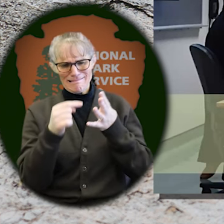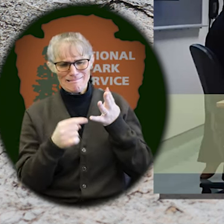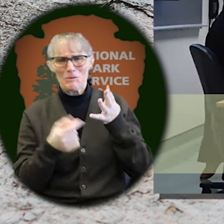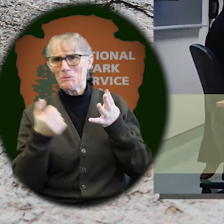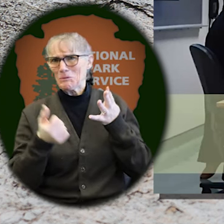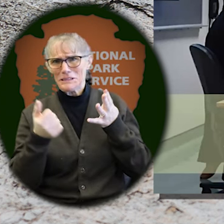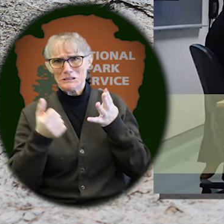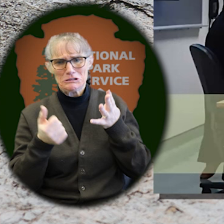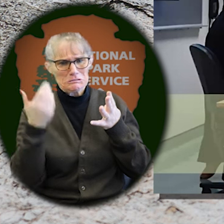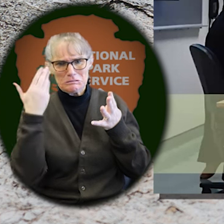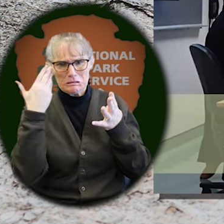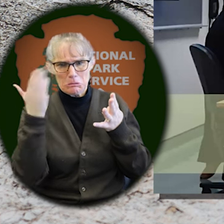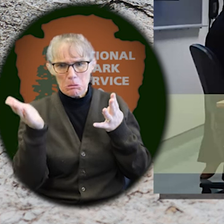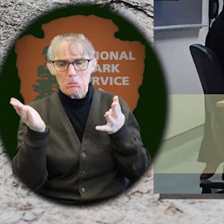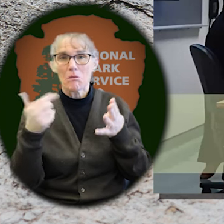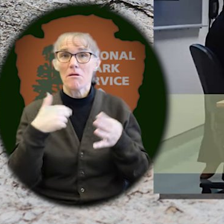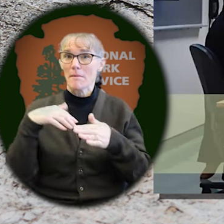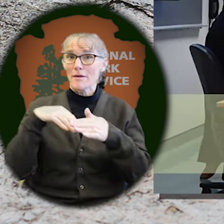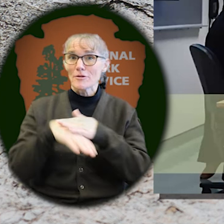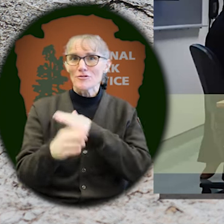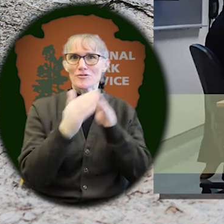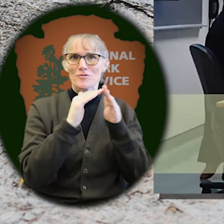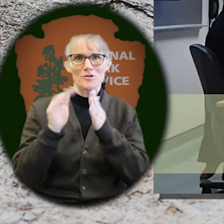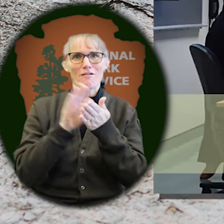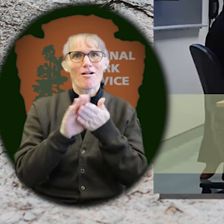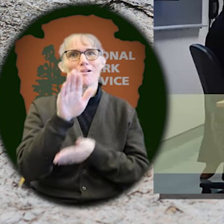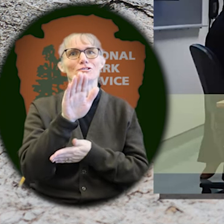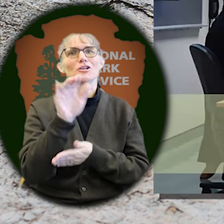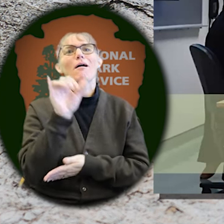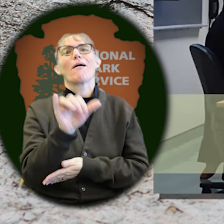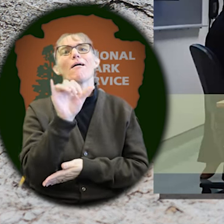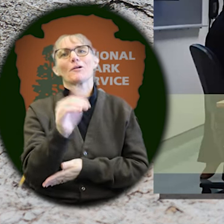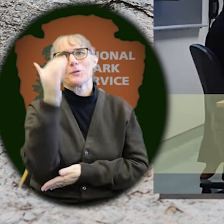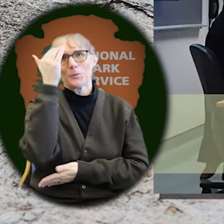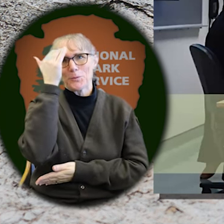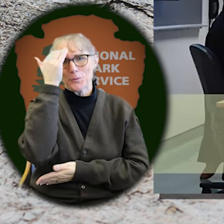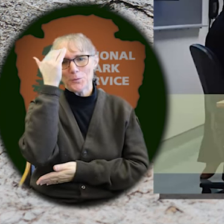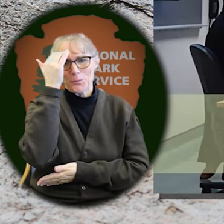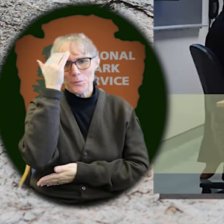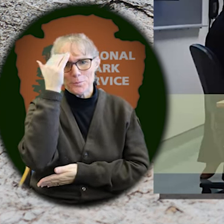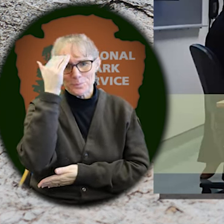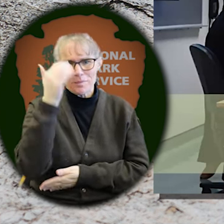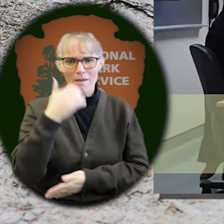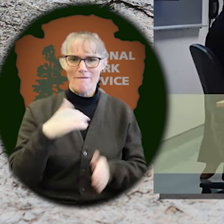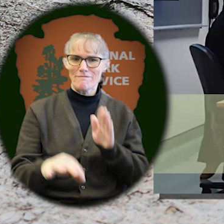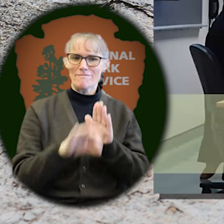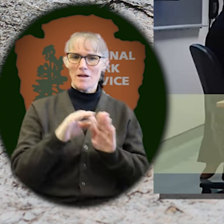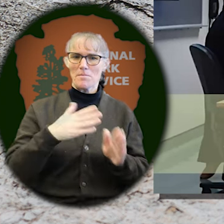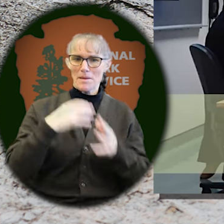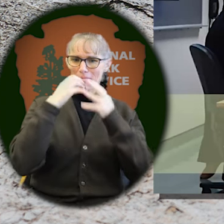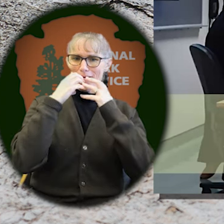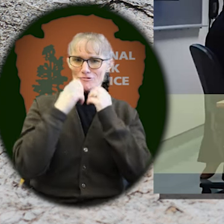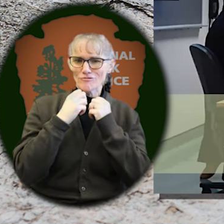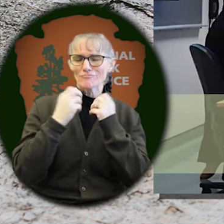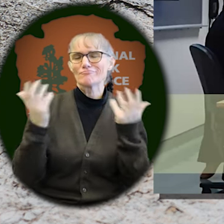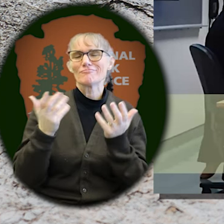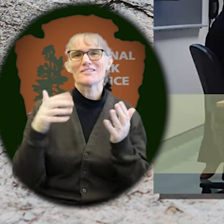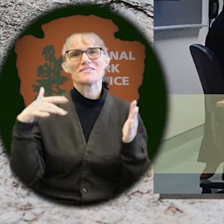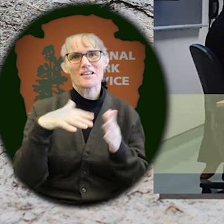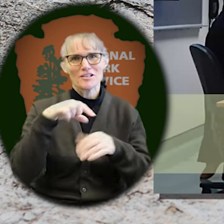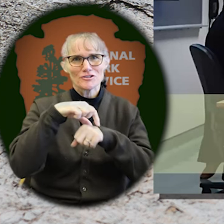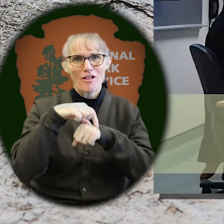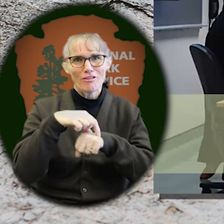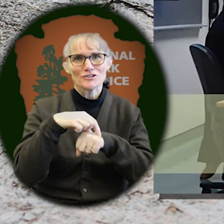quite sure what kind of scientist until I got into community college. And it was in community college when I really discovered my passion for